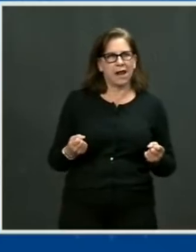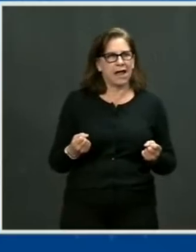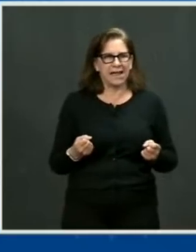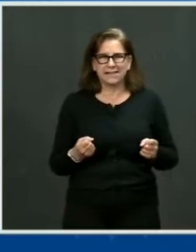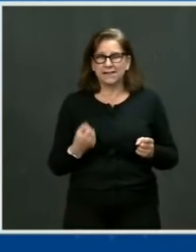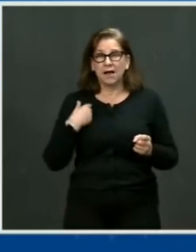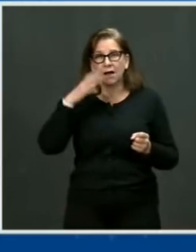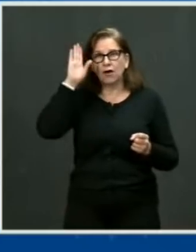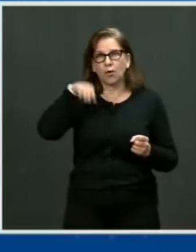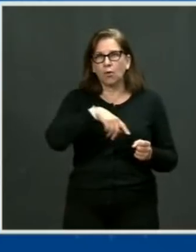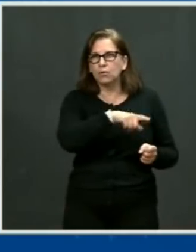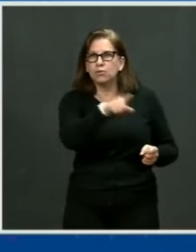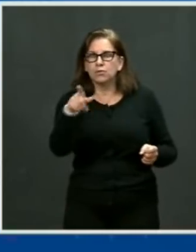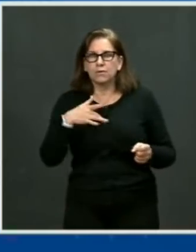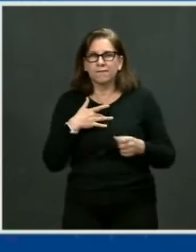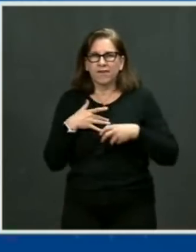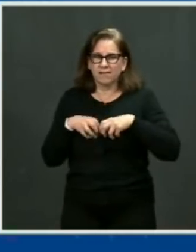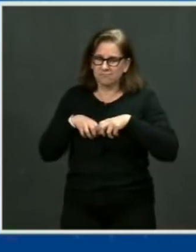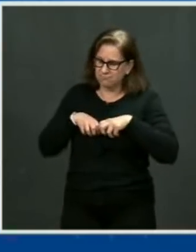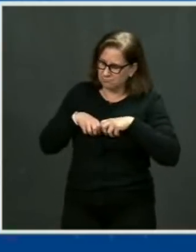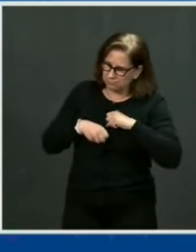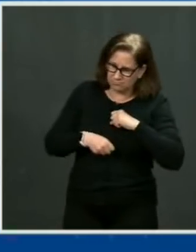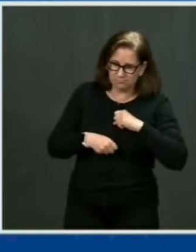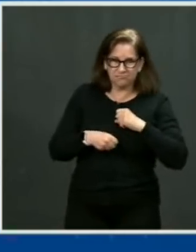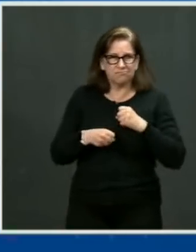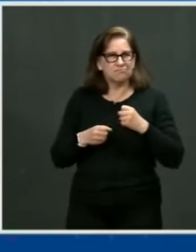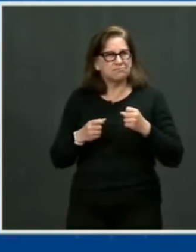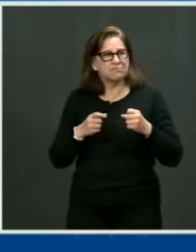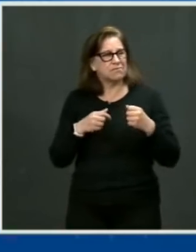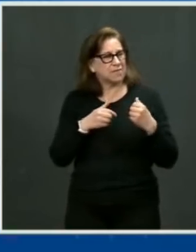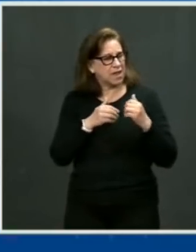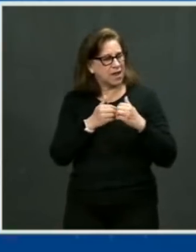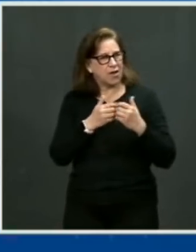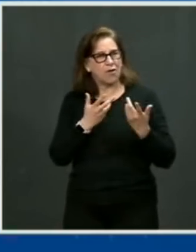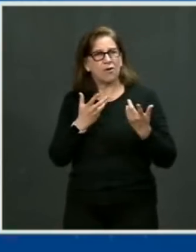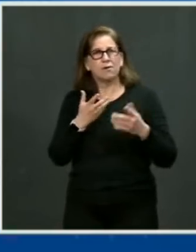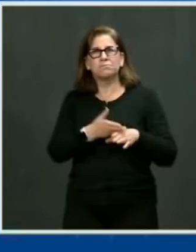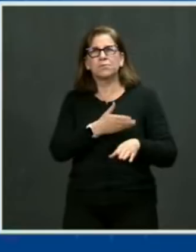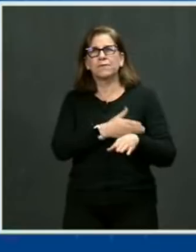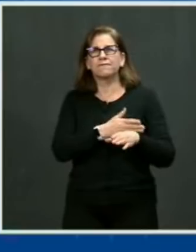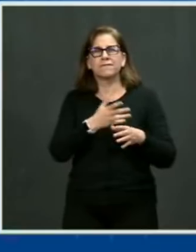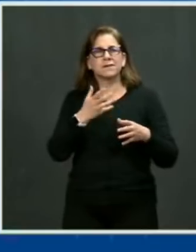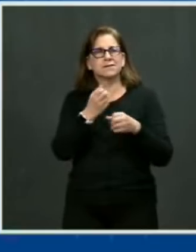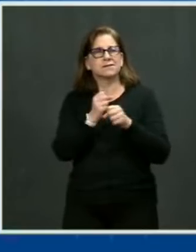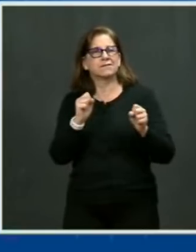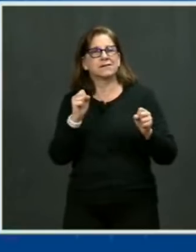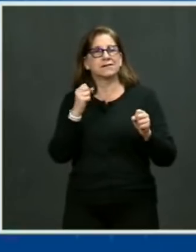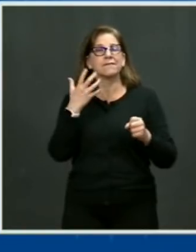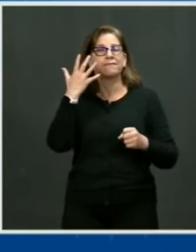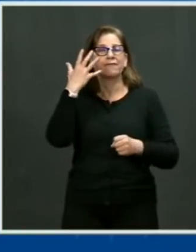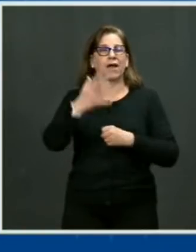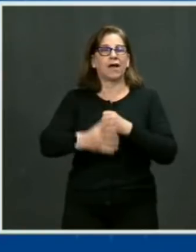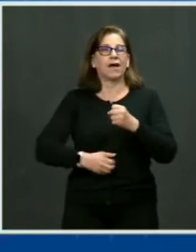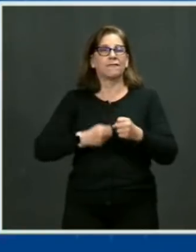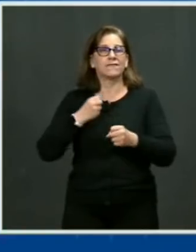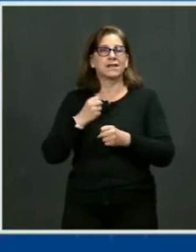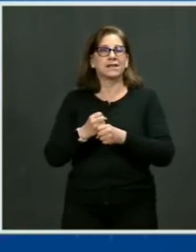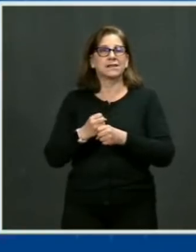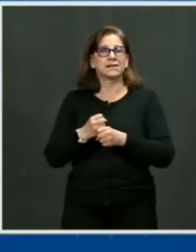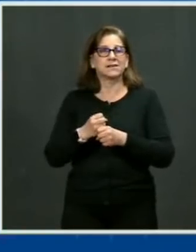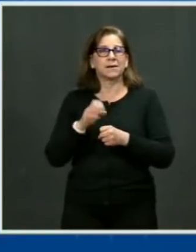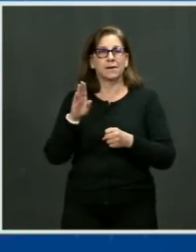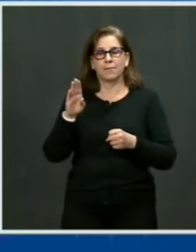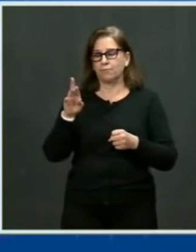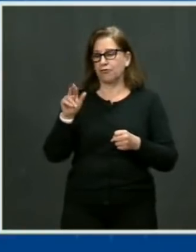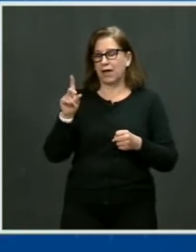that we'd hoped for. But it took five years to get Bradyville passed, and it took even more years to work to pass